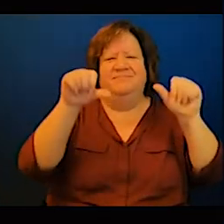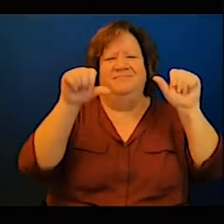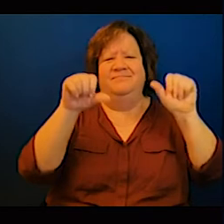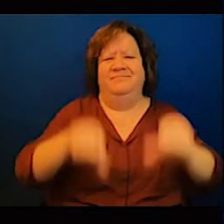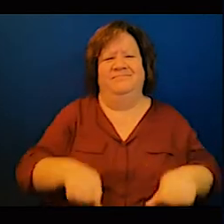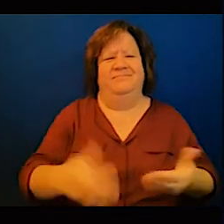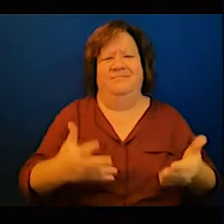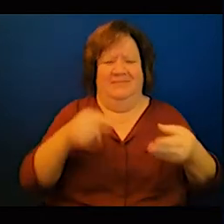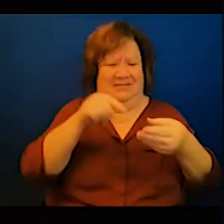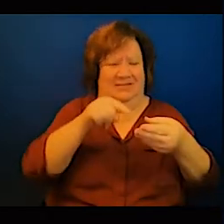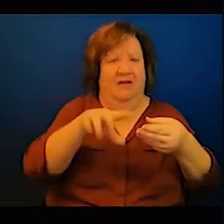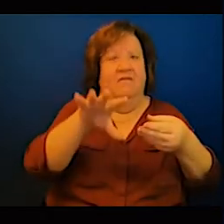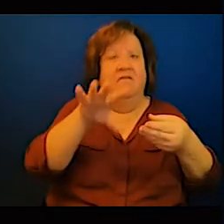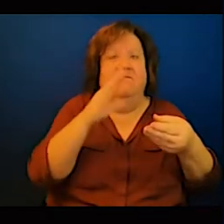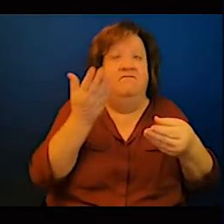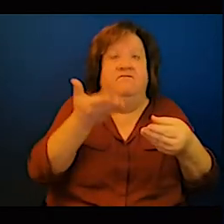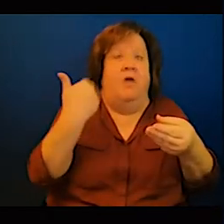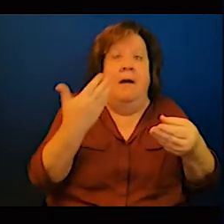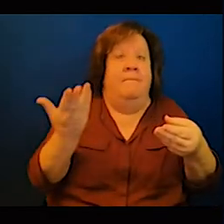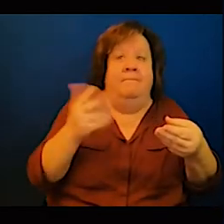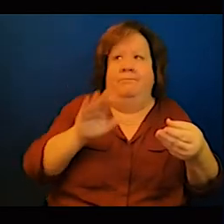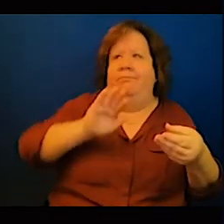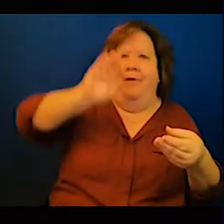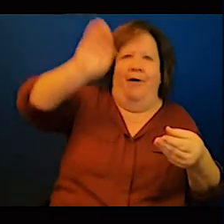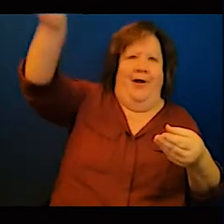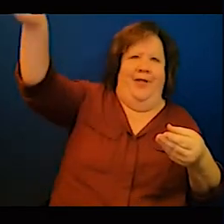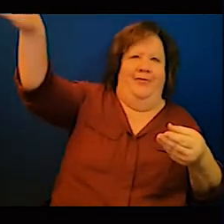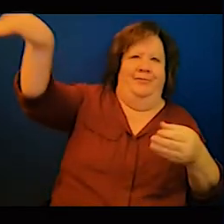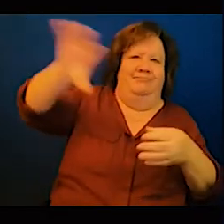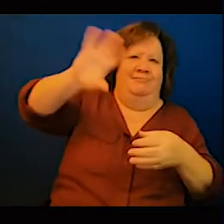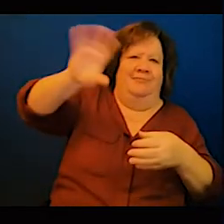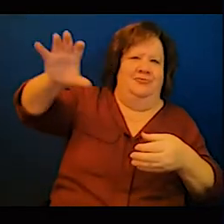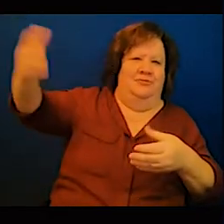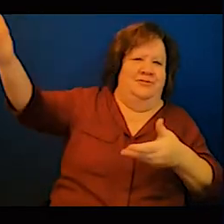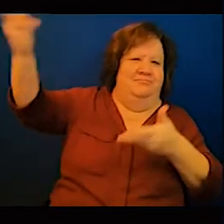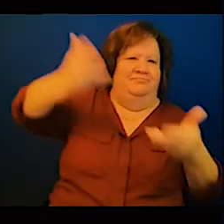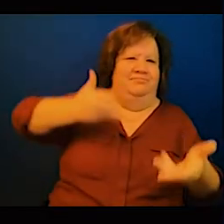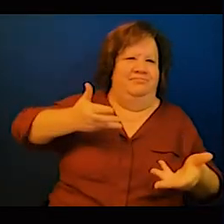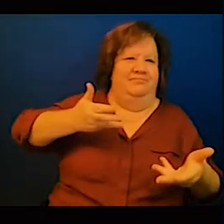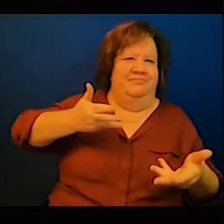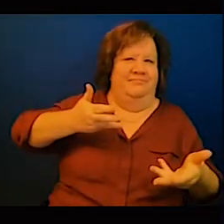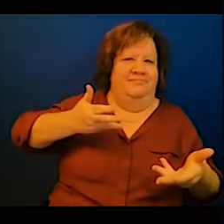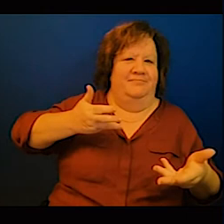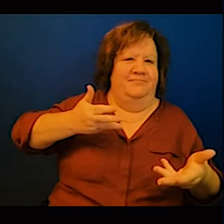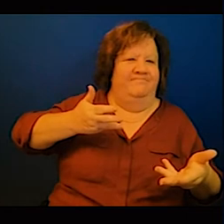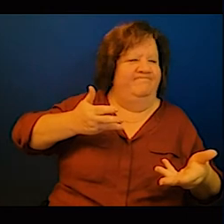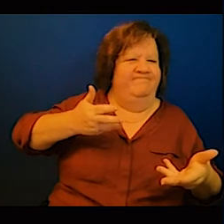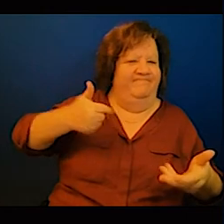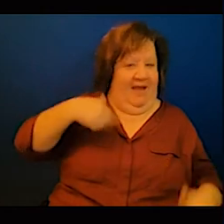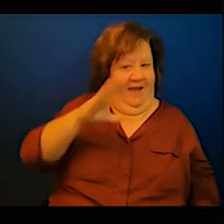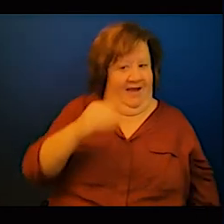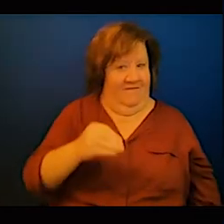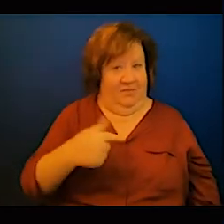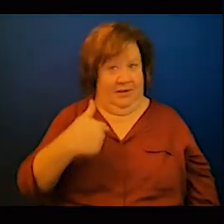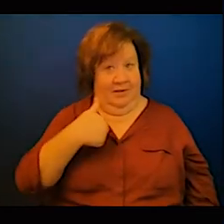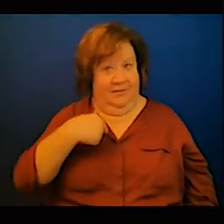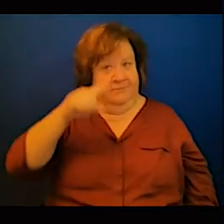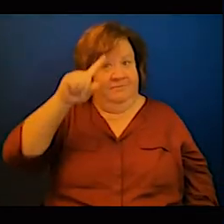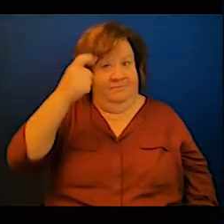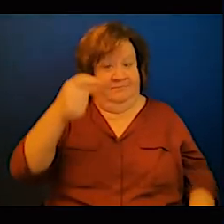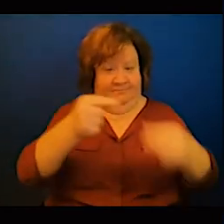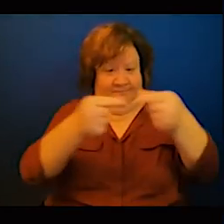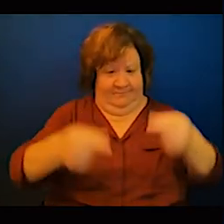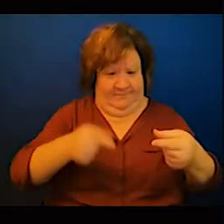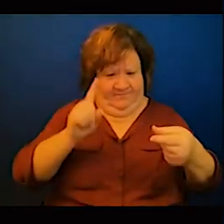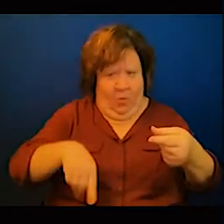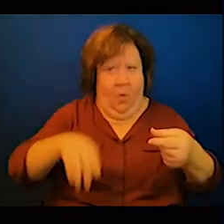research but when you do poor quality research you have poor quality resources and that